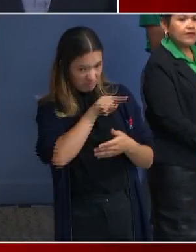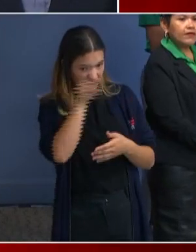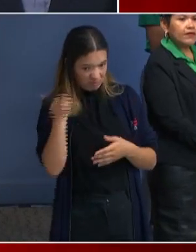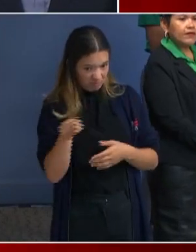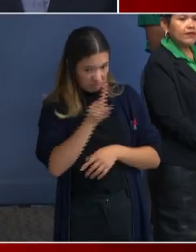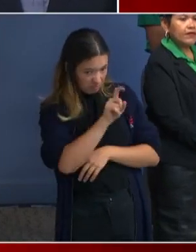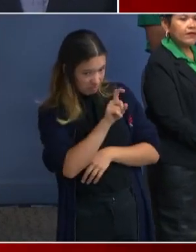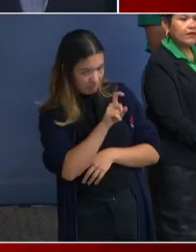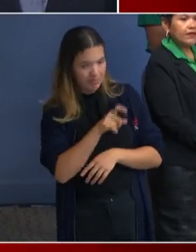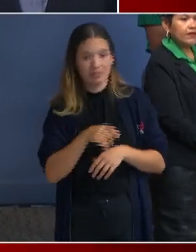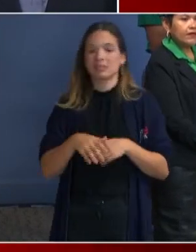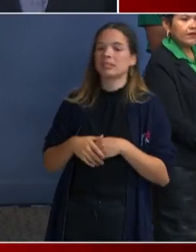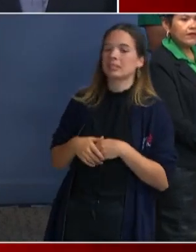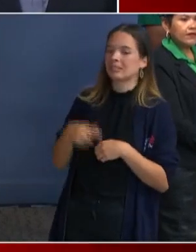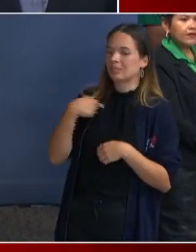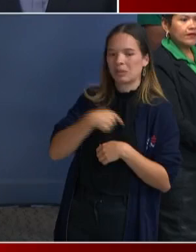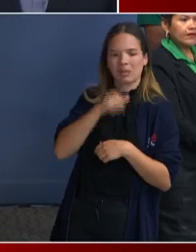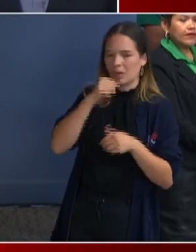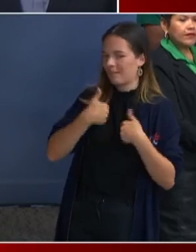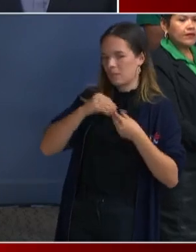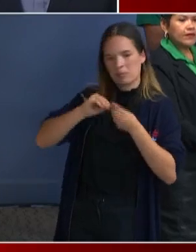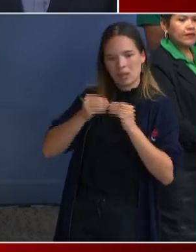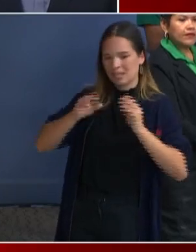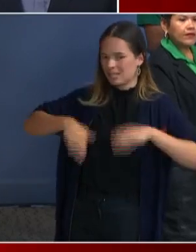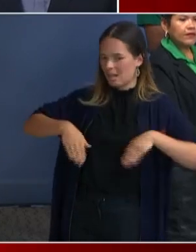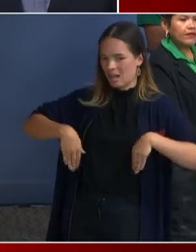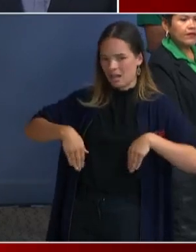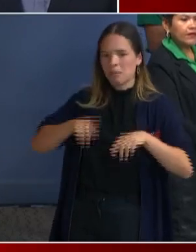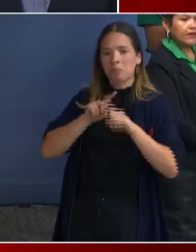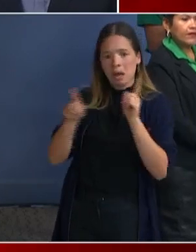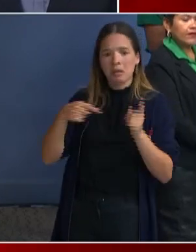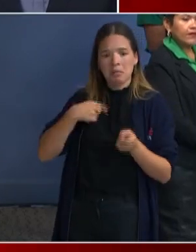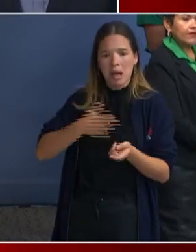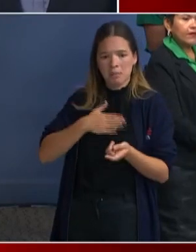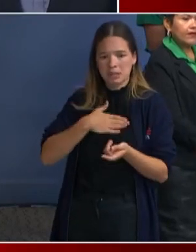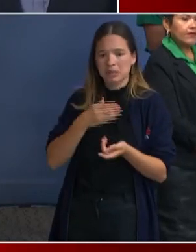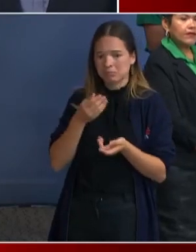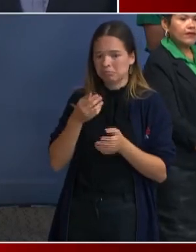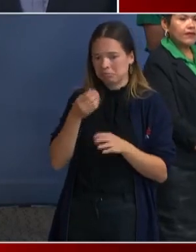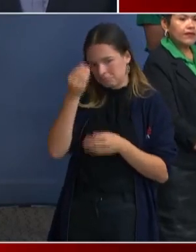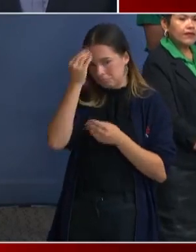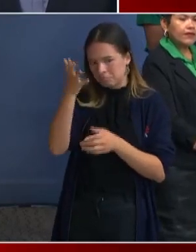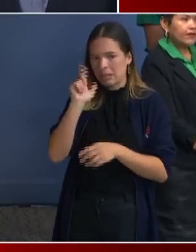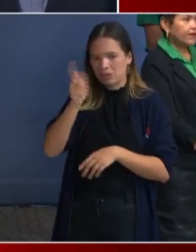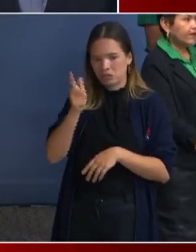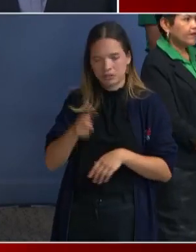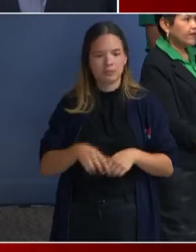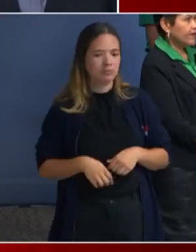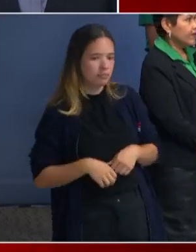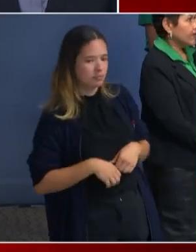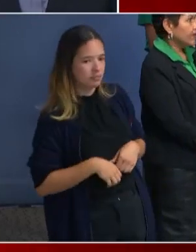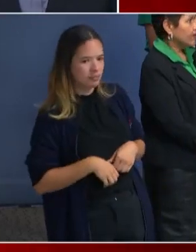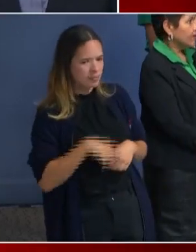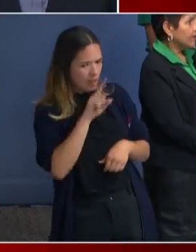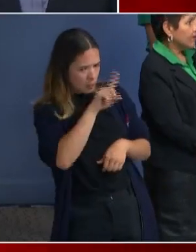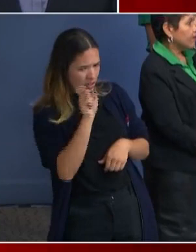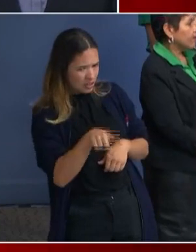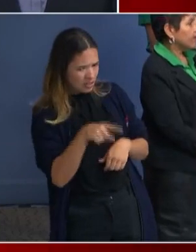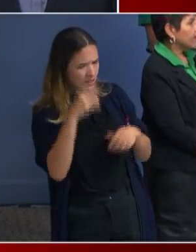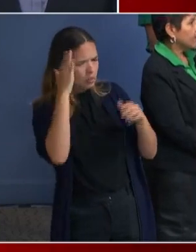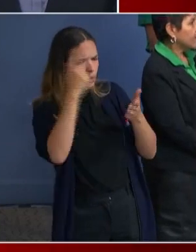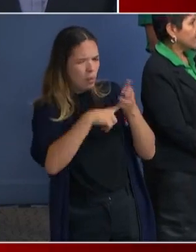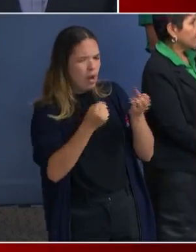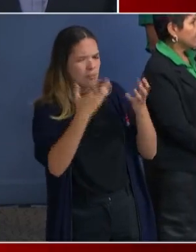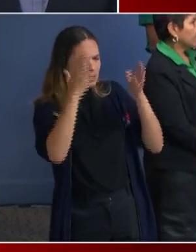right now, but I'm happy to provide that. And then overall, do you have a sense of who you're expecting or how many you're expecting or preparing to receive?